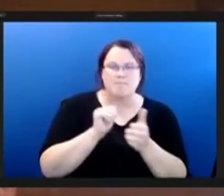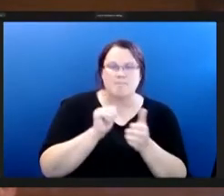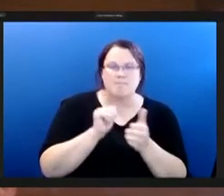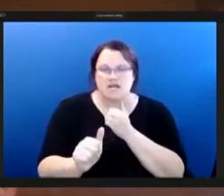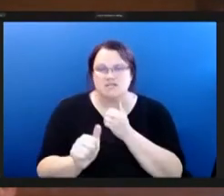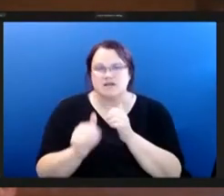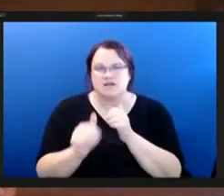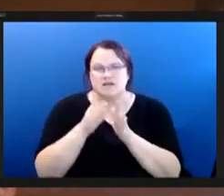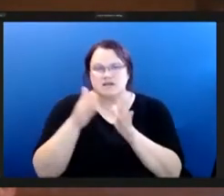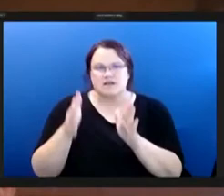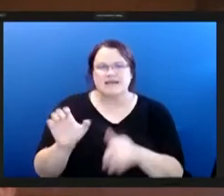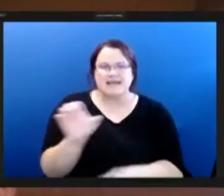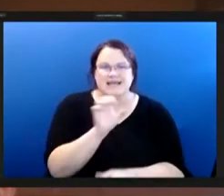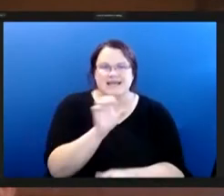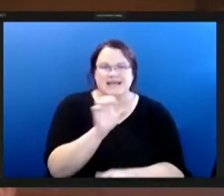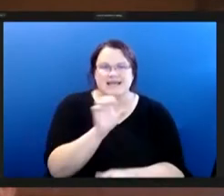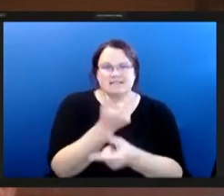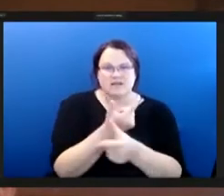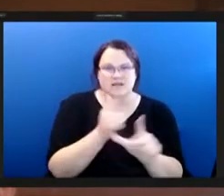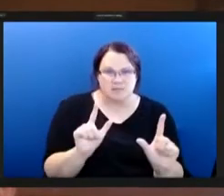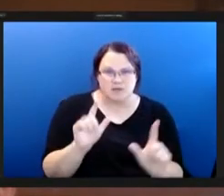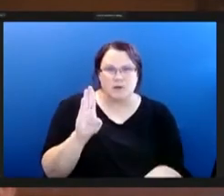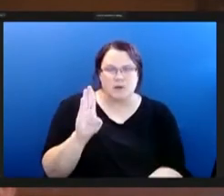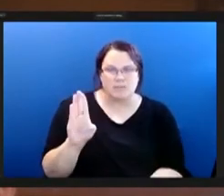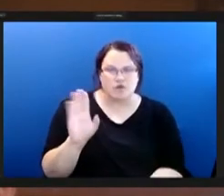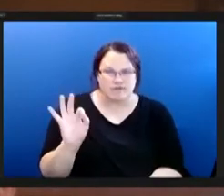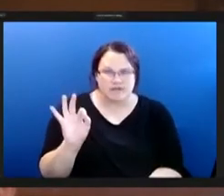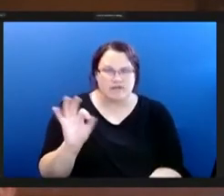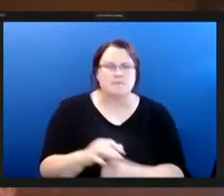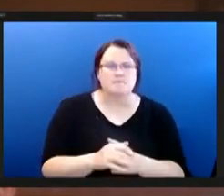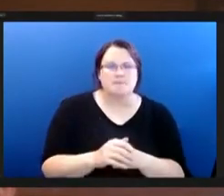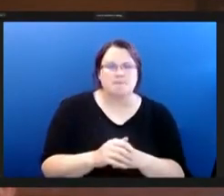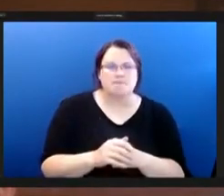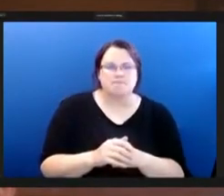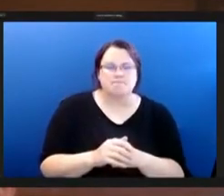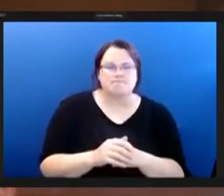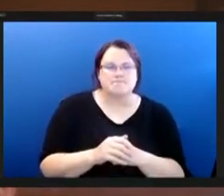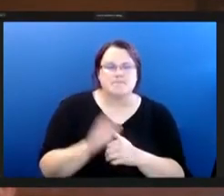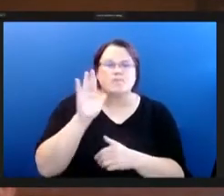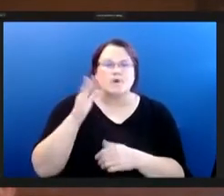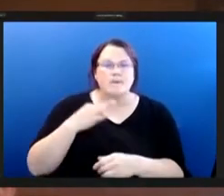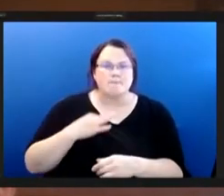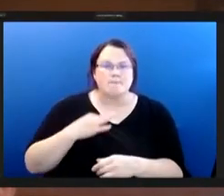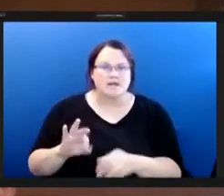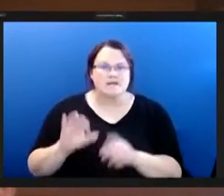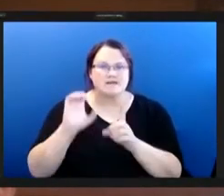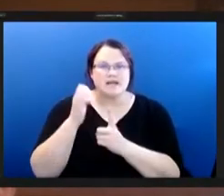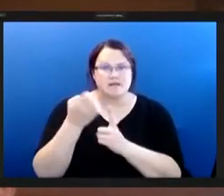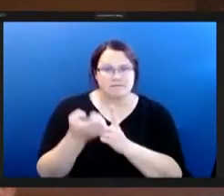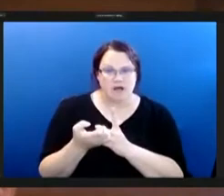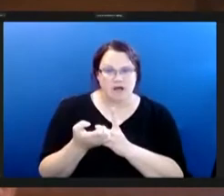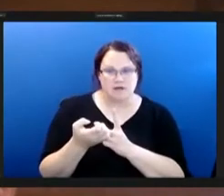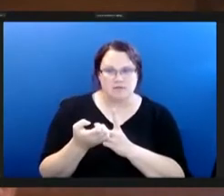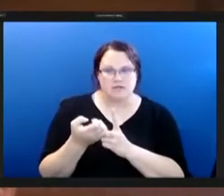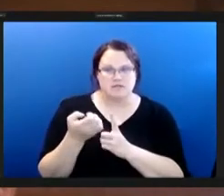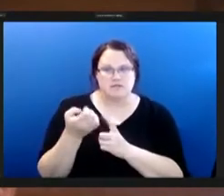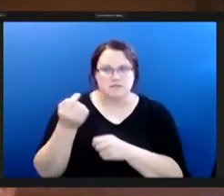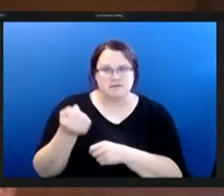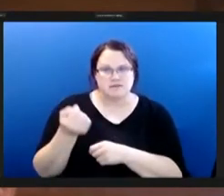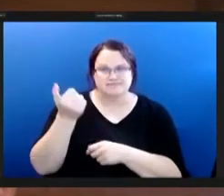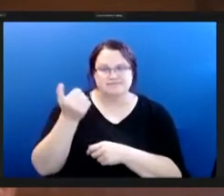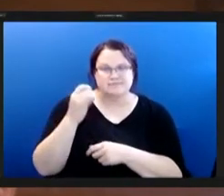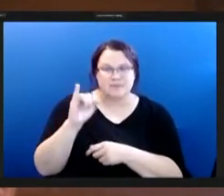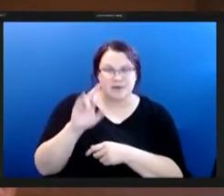bloomfield lawrenceville and etc this will benefit the environment by removing air pollutants